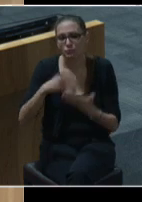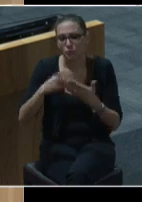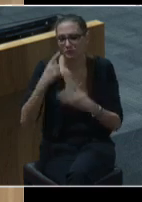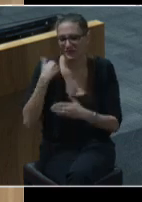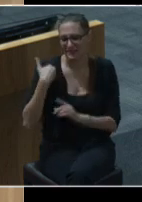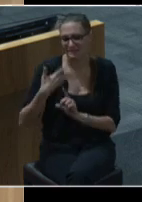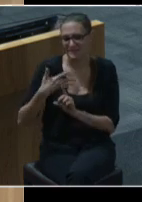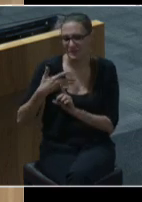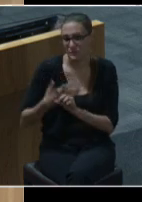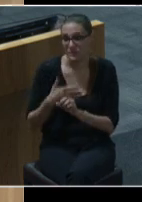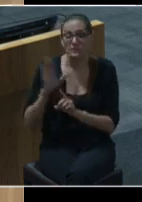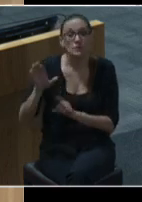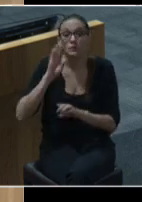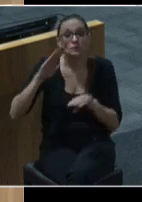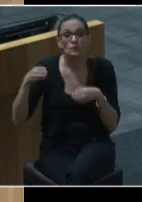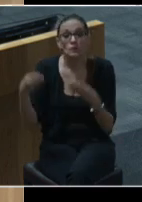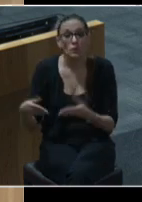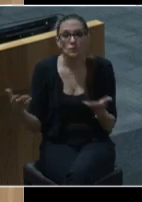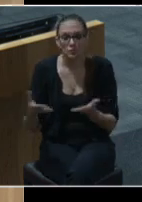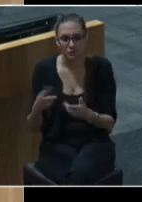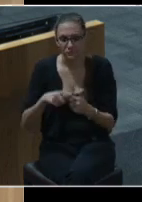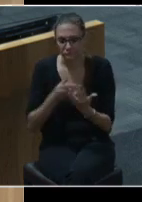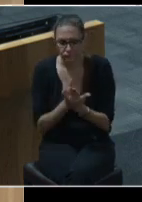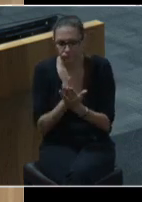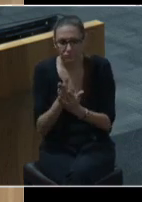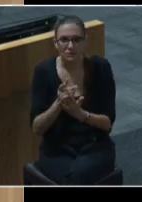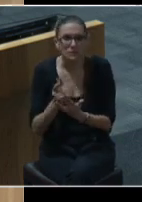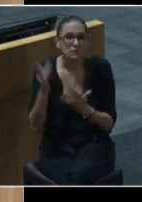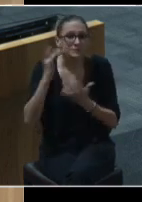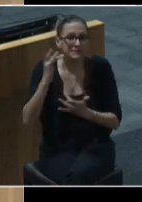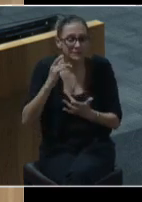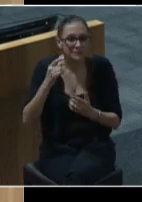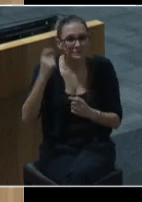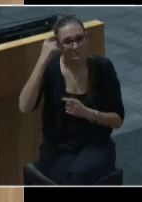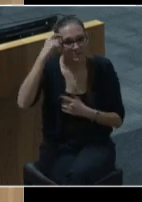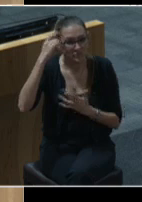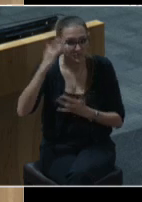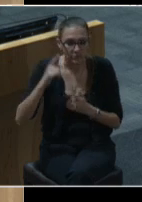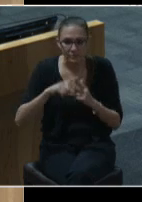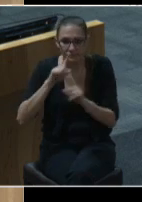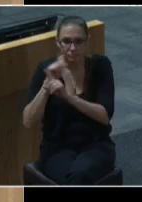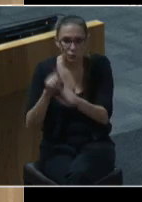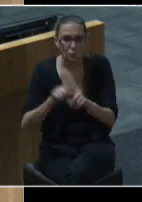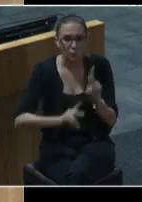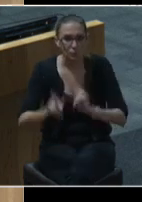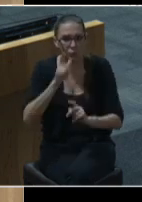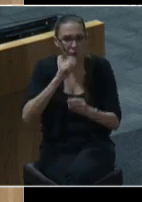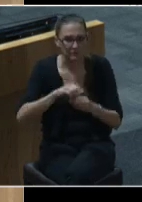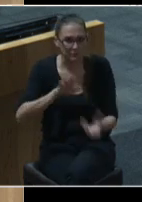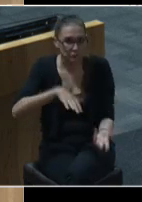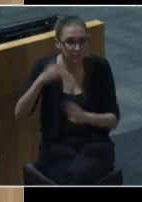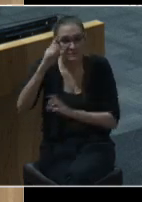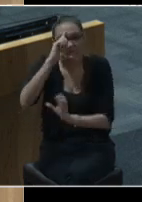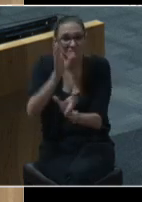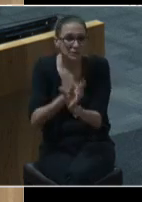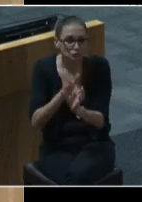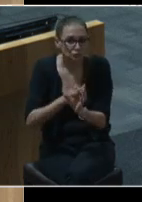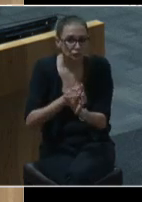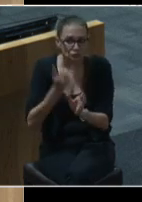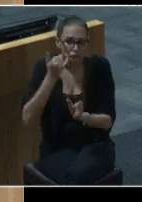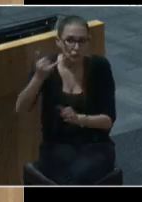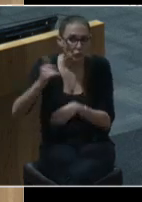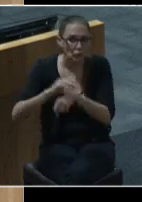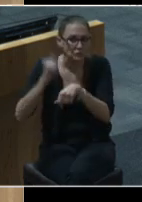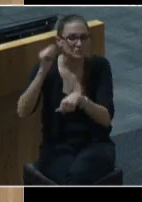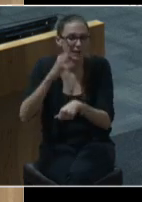his primary focus has been in navigating mental illness by responding to patients in crisis psychiatric calls and patient